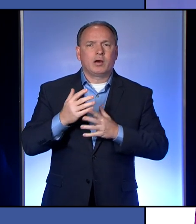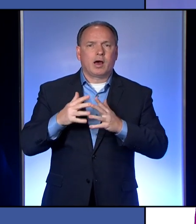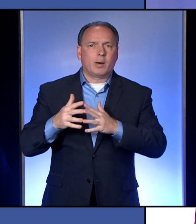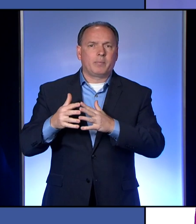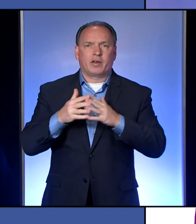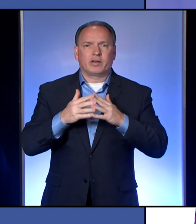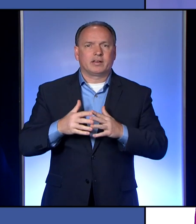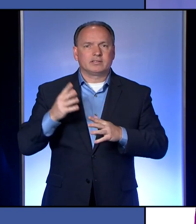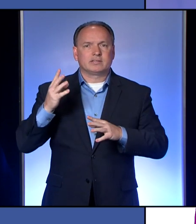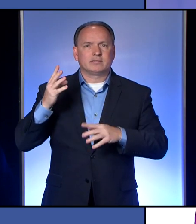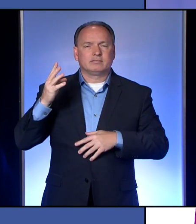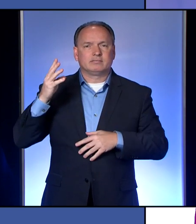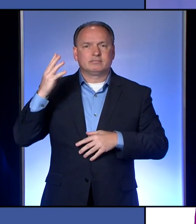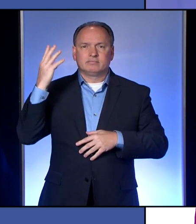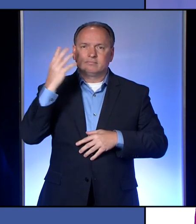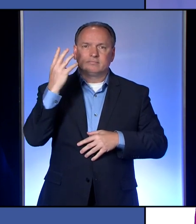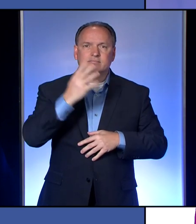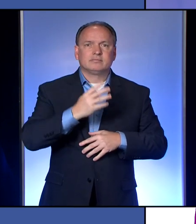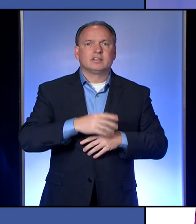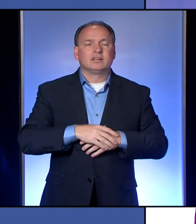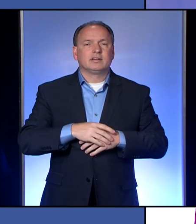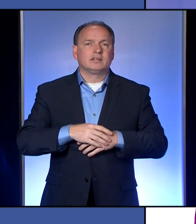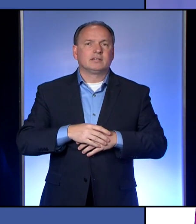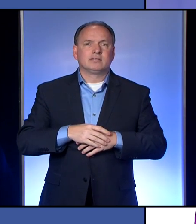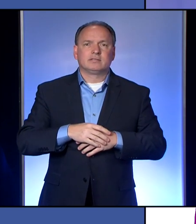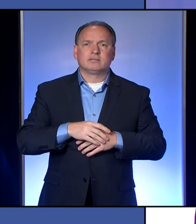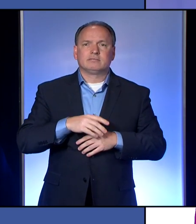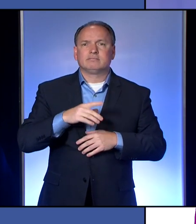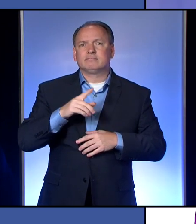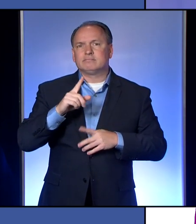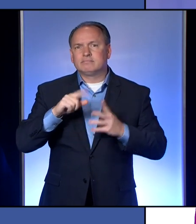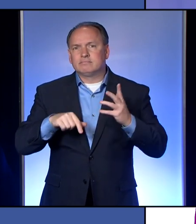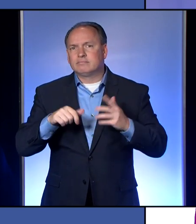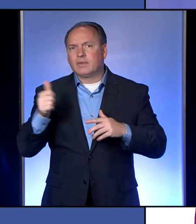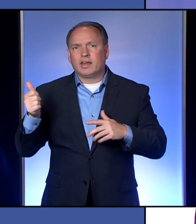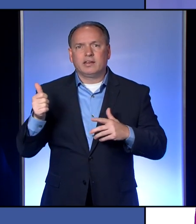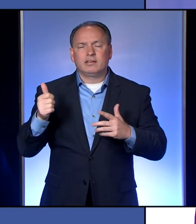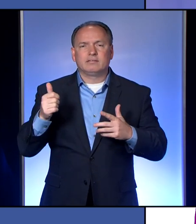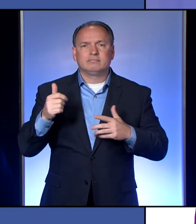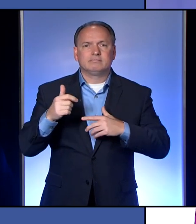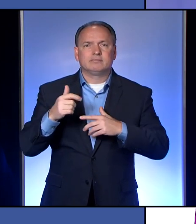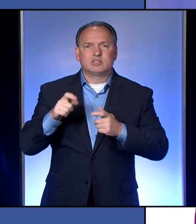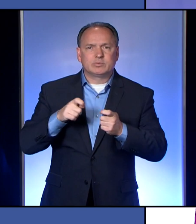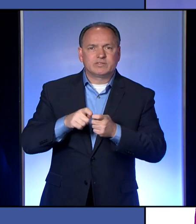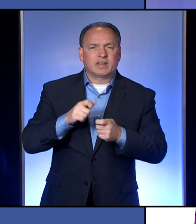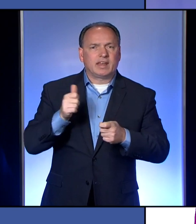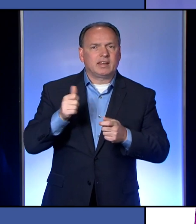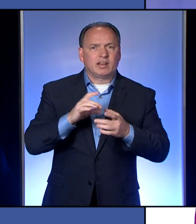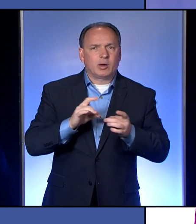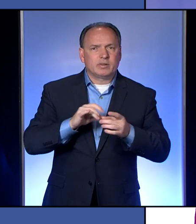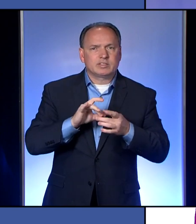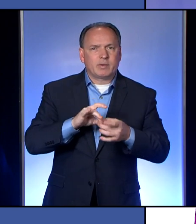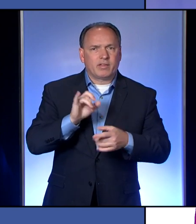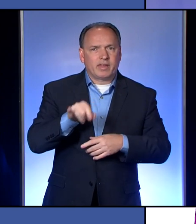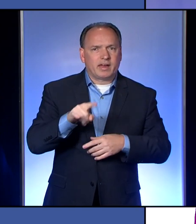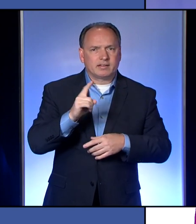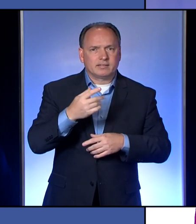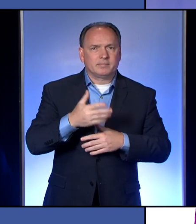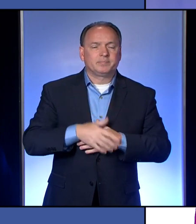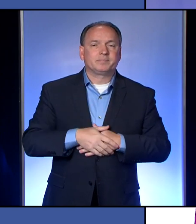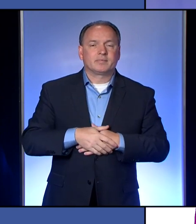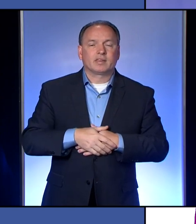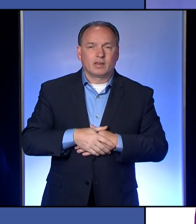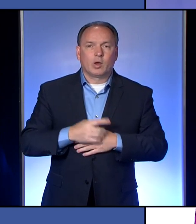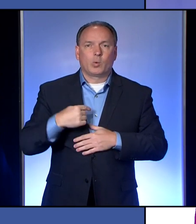Nepalese, Bhutanese, uh, what, and what do you, what are your comments about that? So what we're